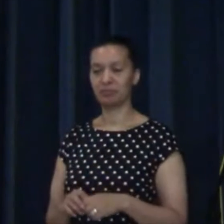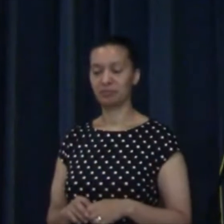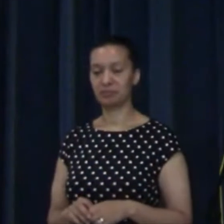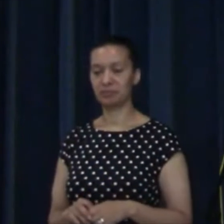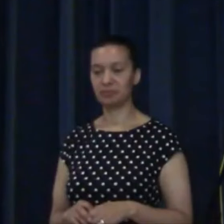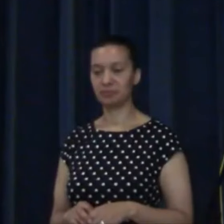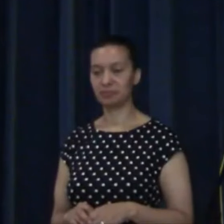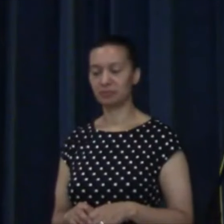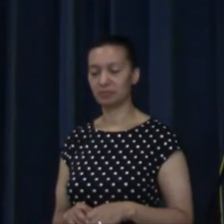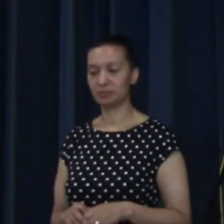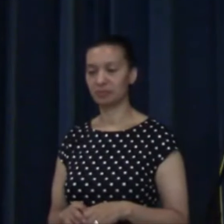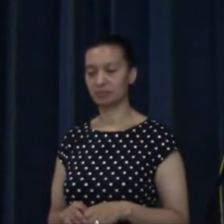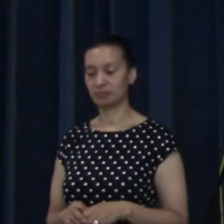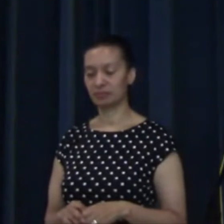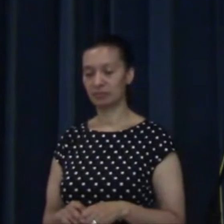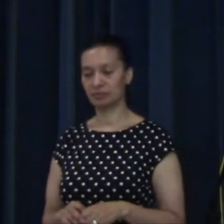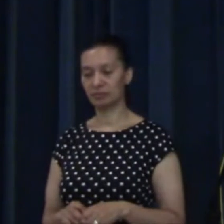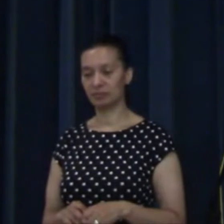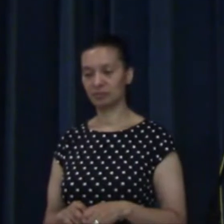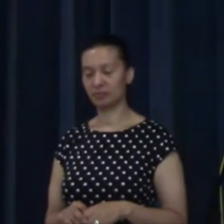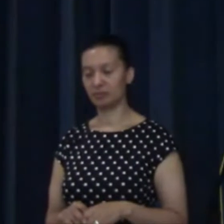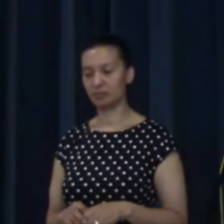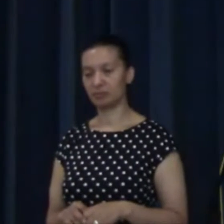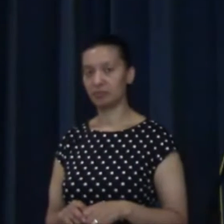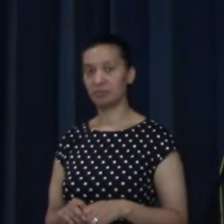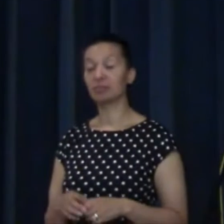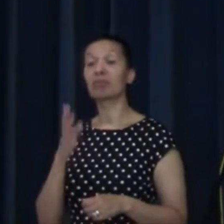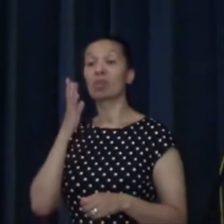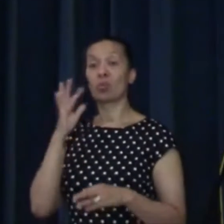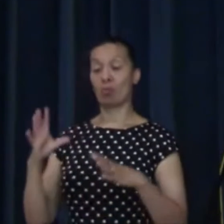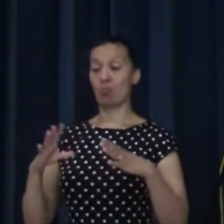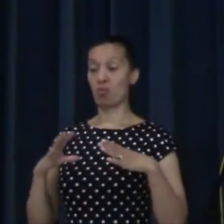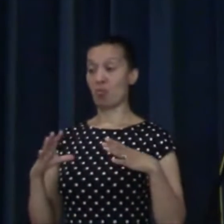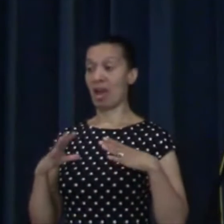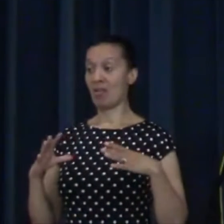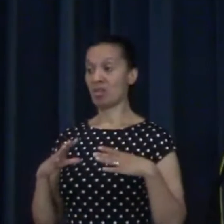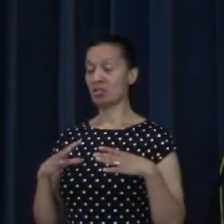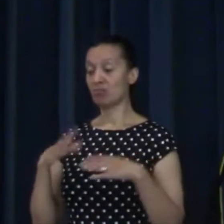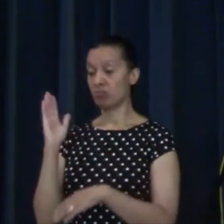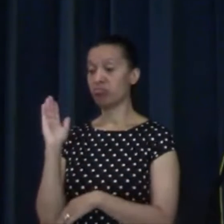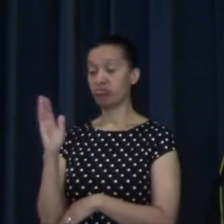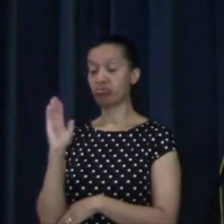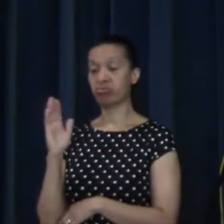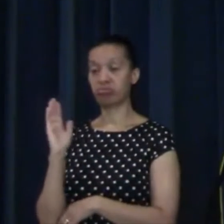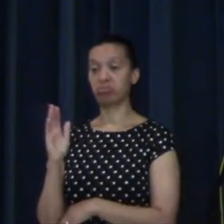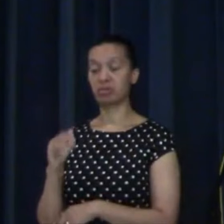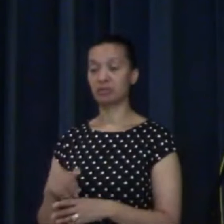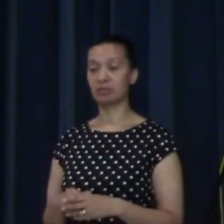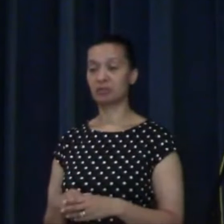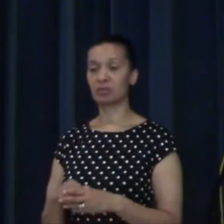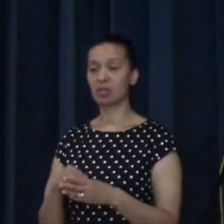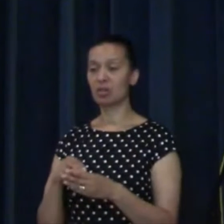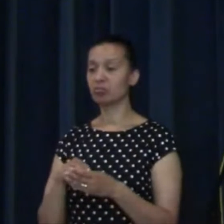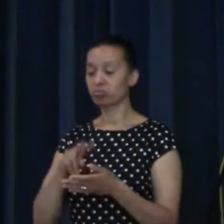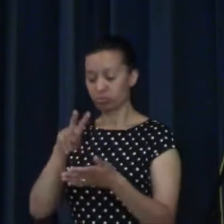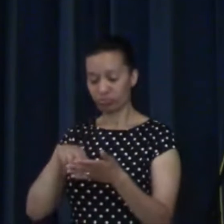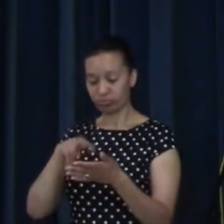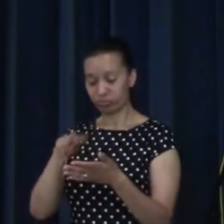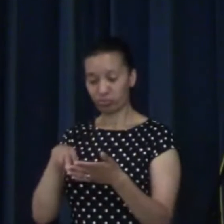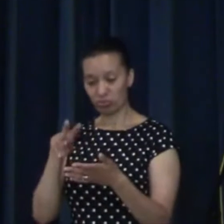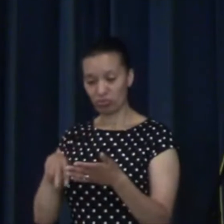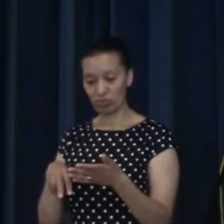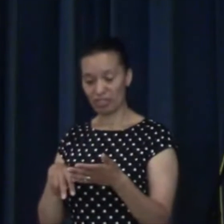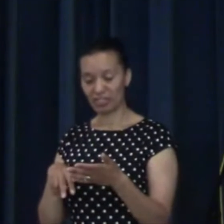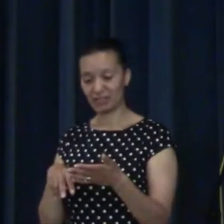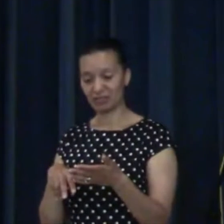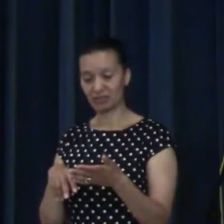But I was reading, when I was kind of preparing my message, I read some comments from an author